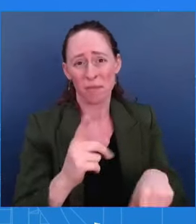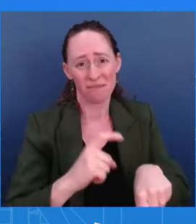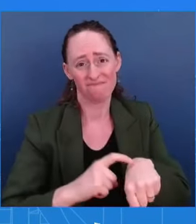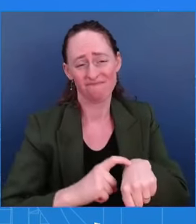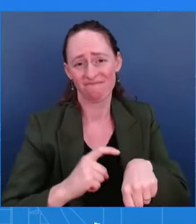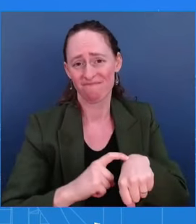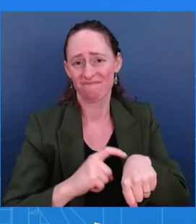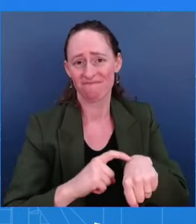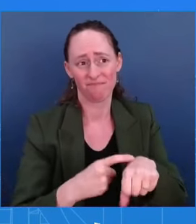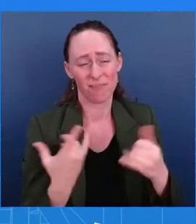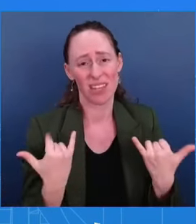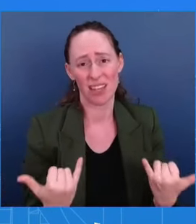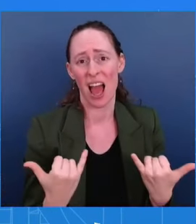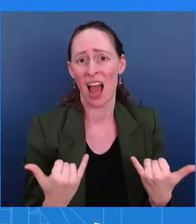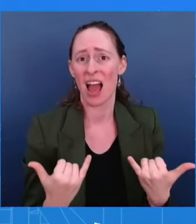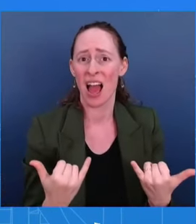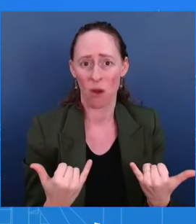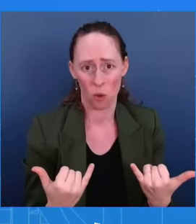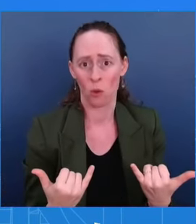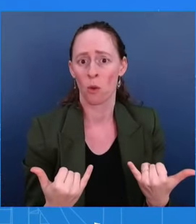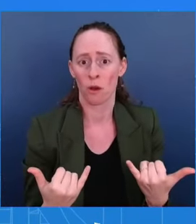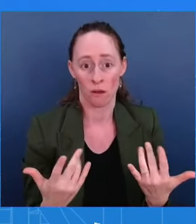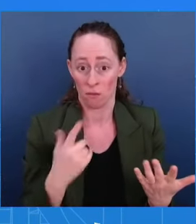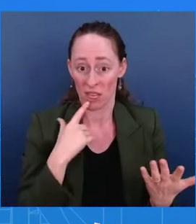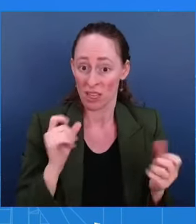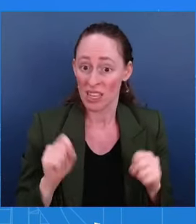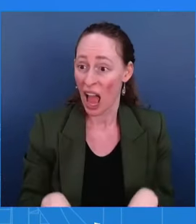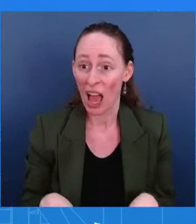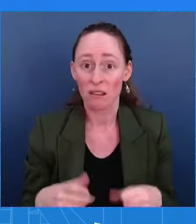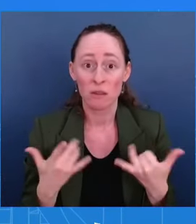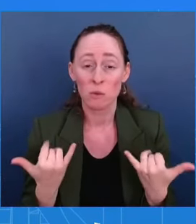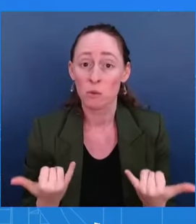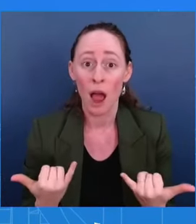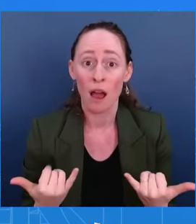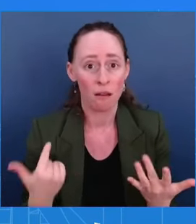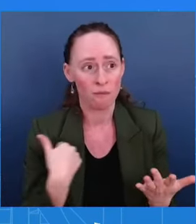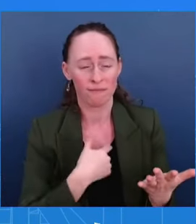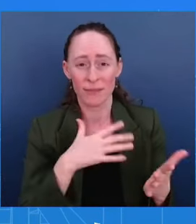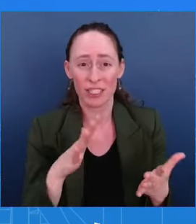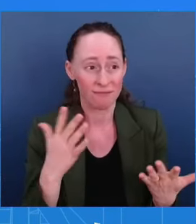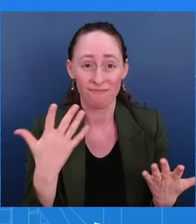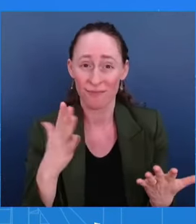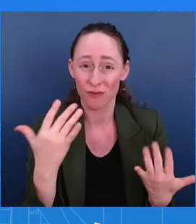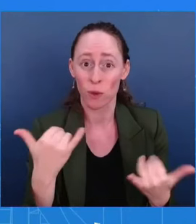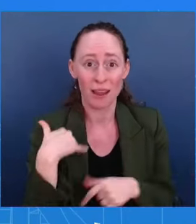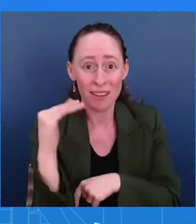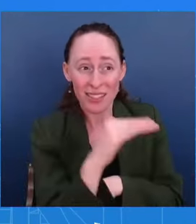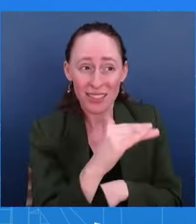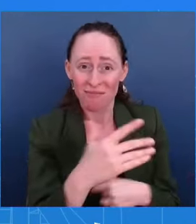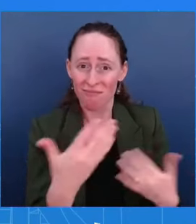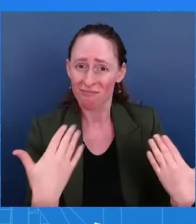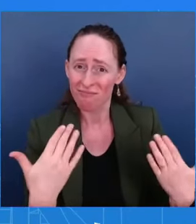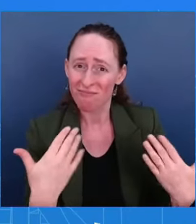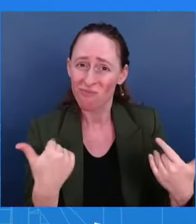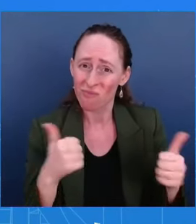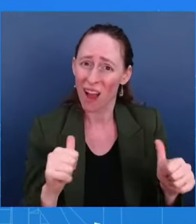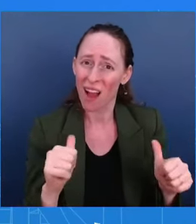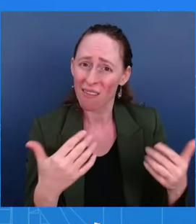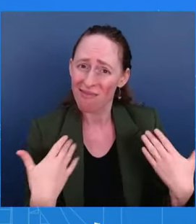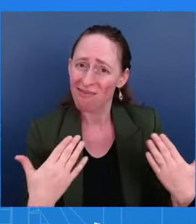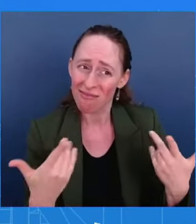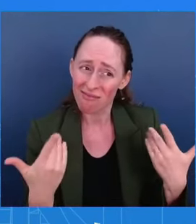today, we've been having very active conversations with our counterparts in the region to try to get it across the finish line. We want to get it done now.